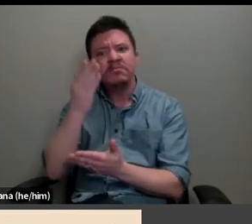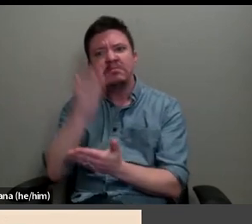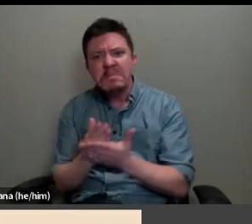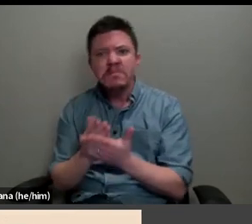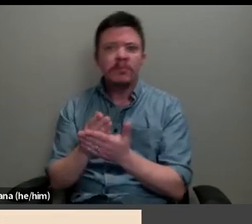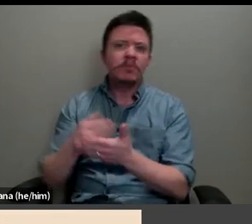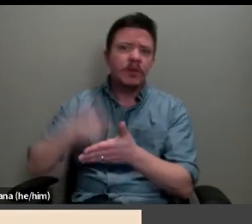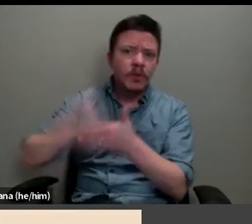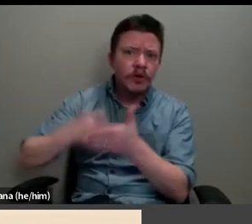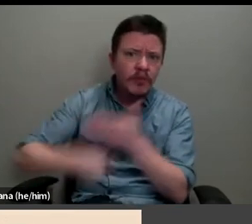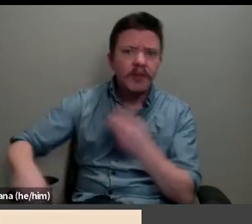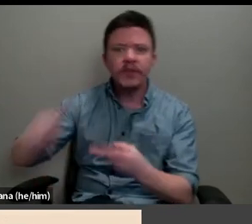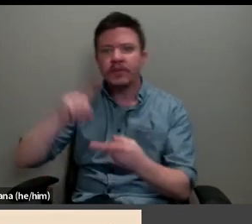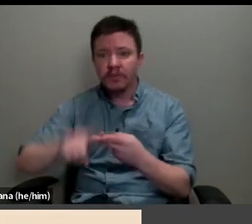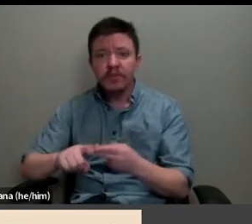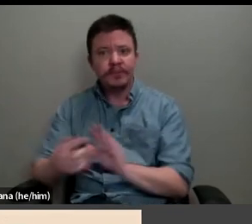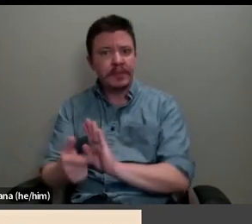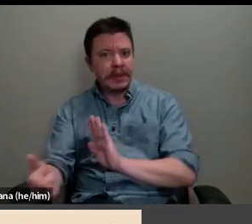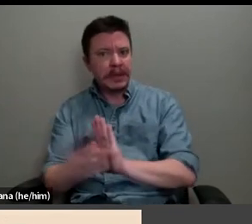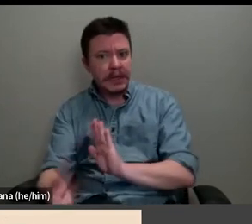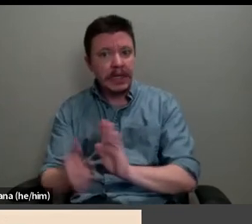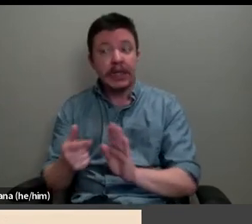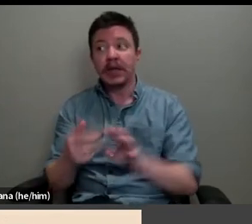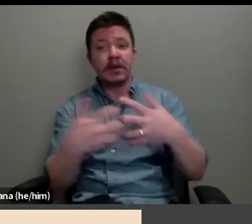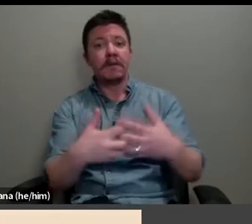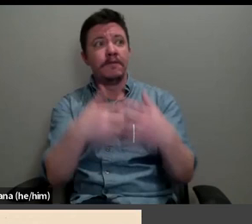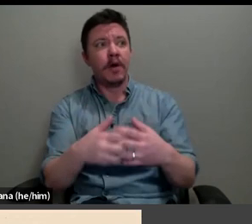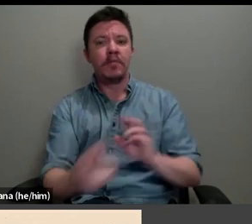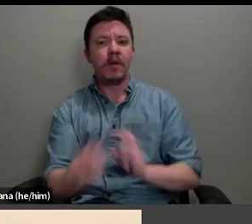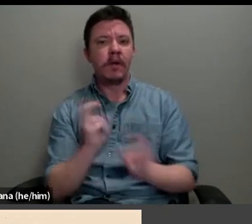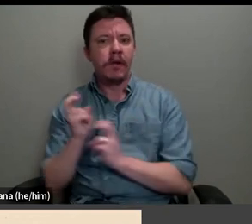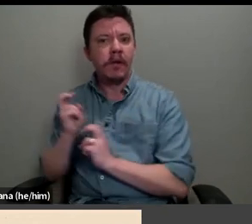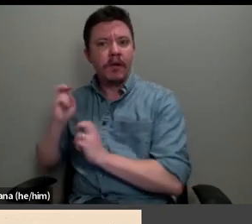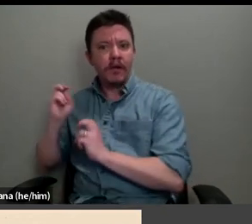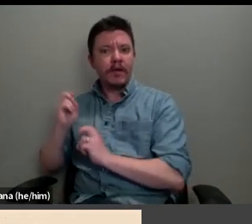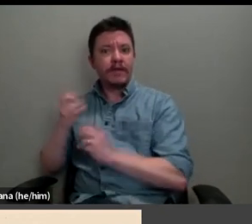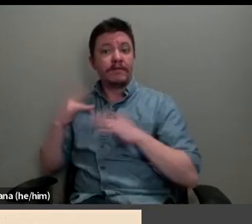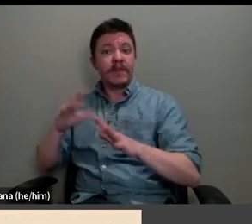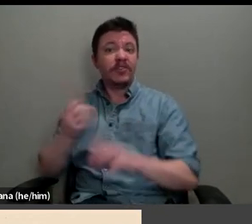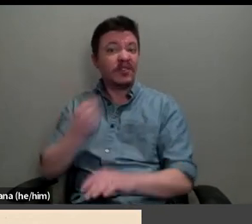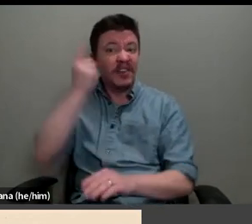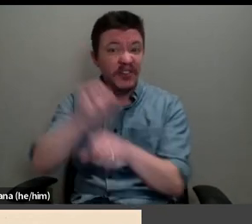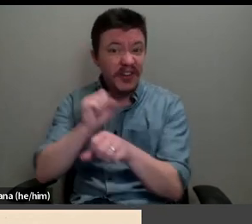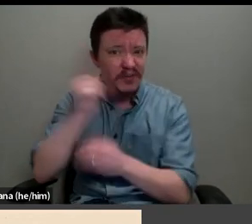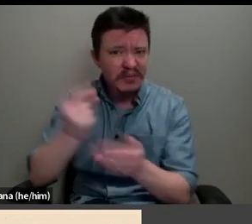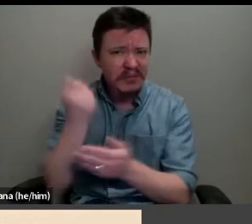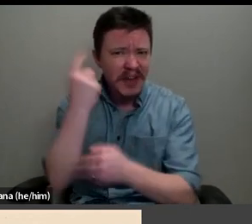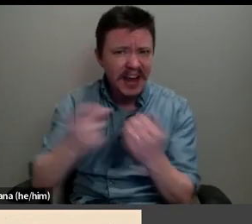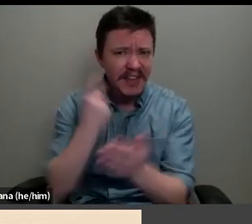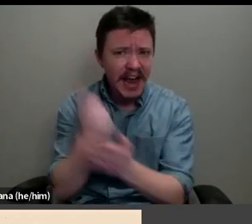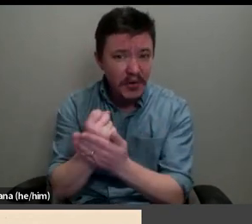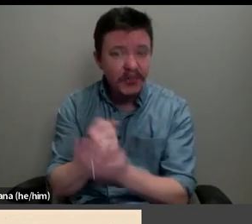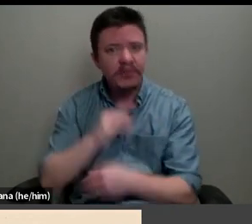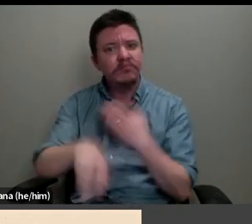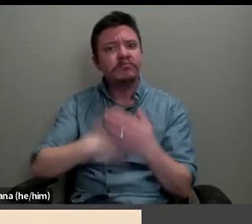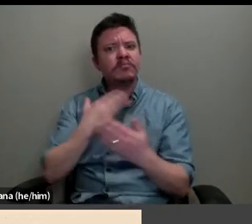supplementary work illegally taken home from the factory at the end of an 11-hour shift. But all negotiated the